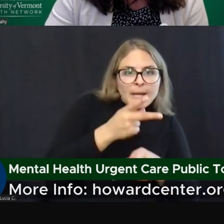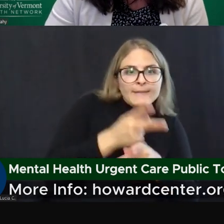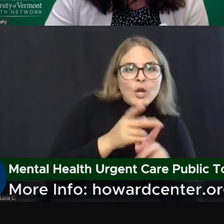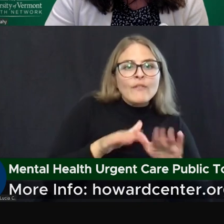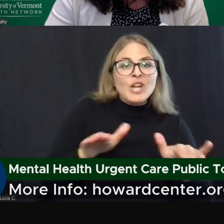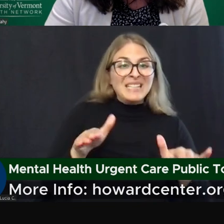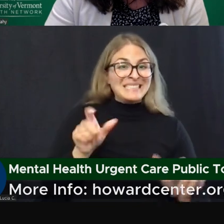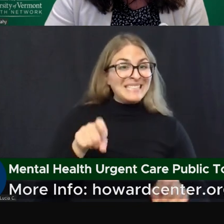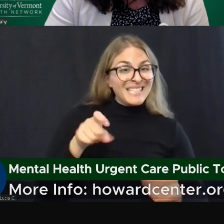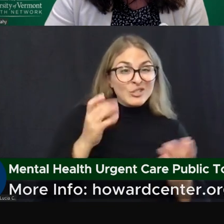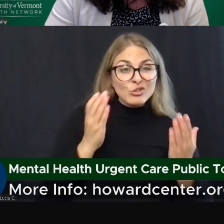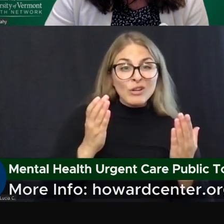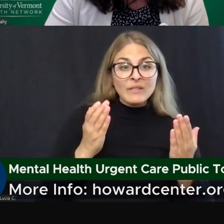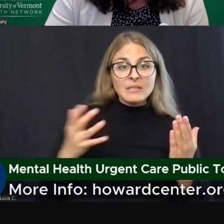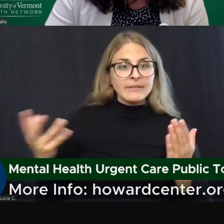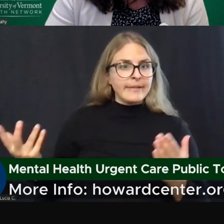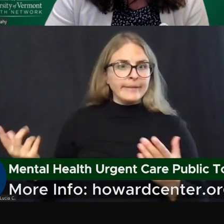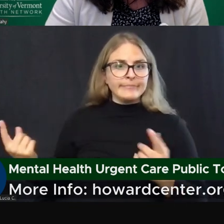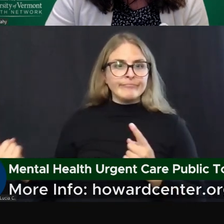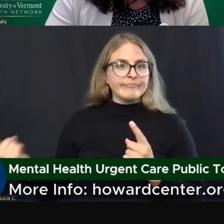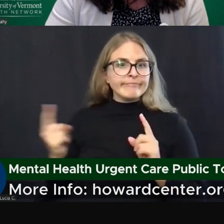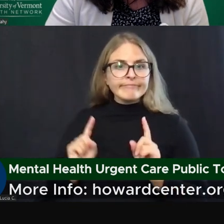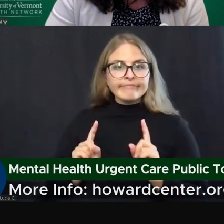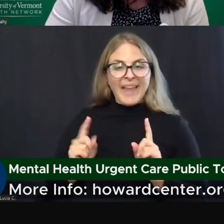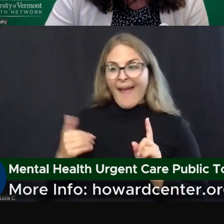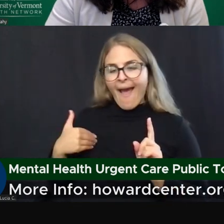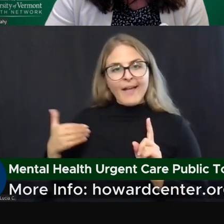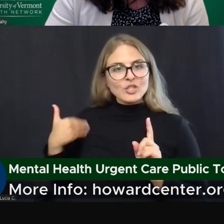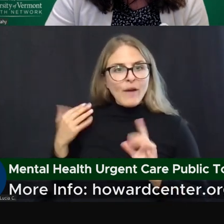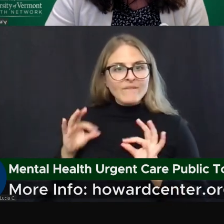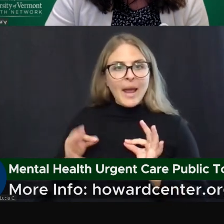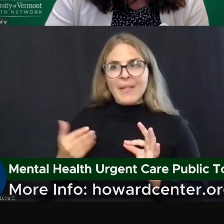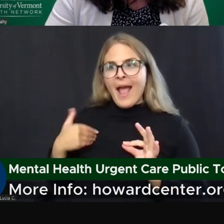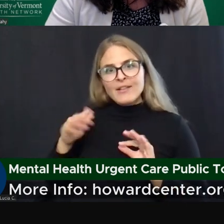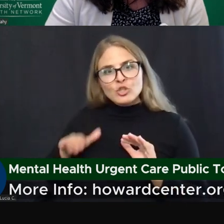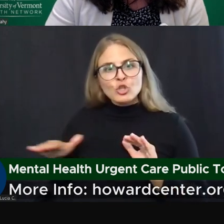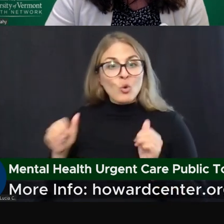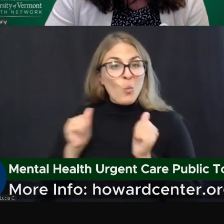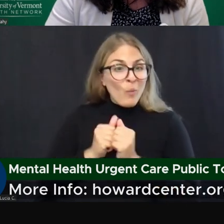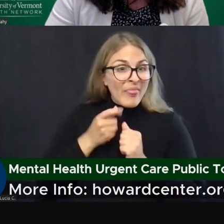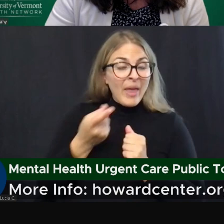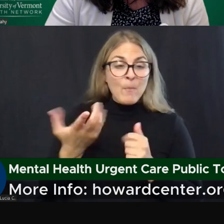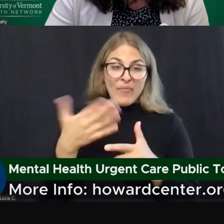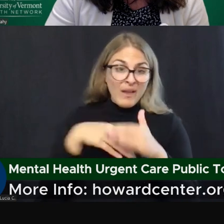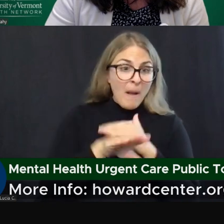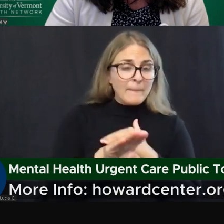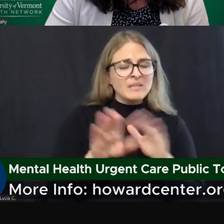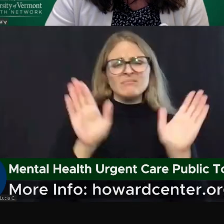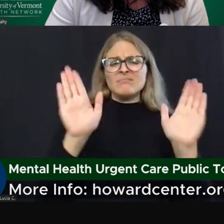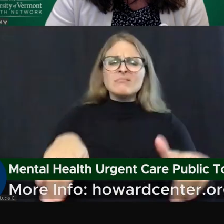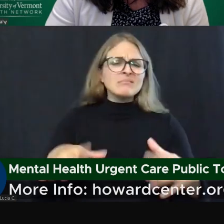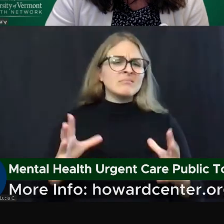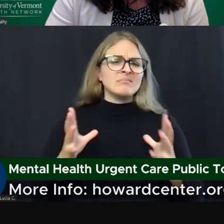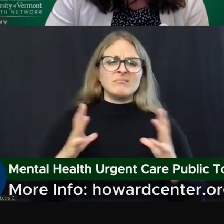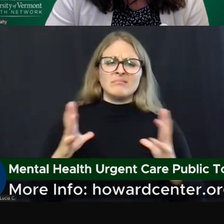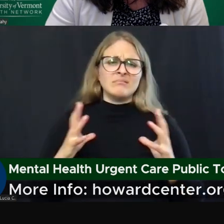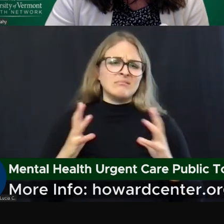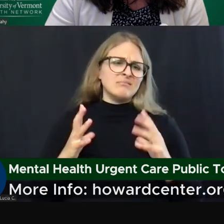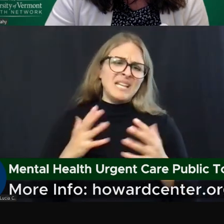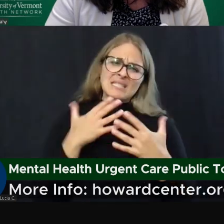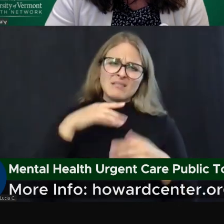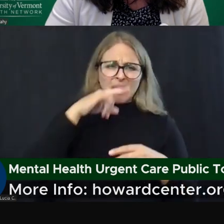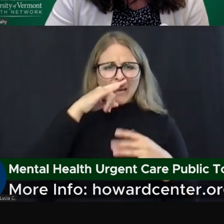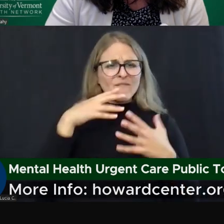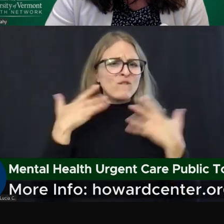of the program, but comes with their young family, their children or infant, it will absolutely be a kid-friendly environment